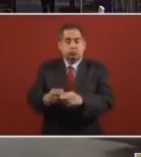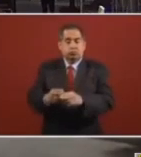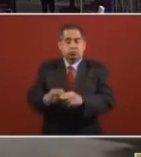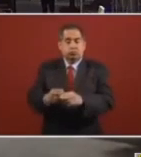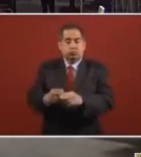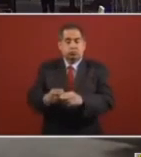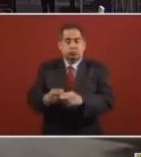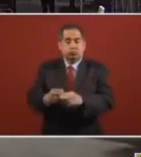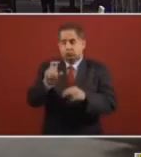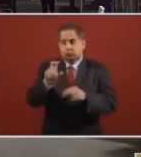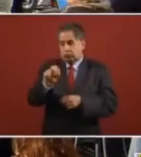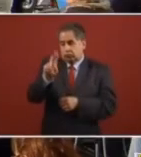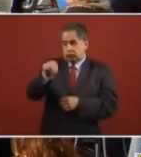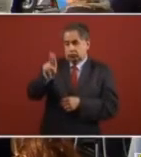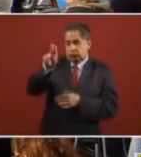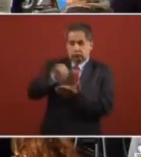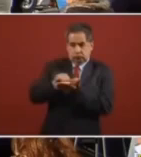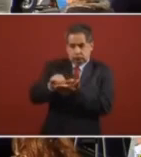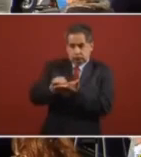in New York